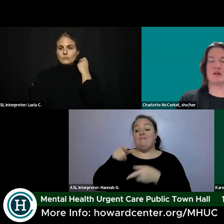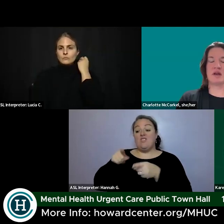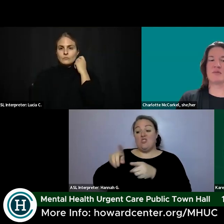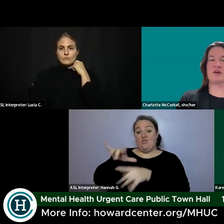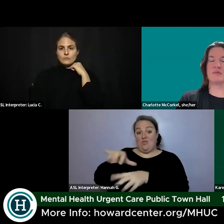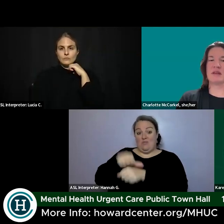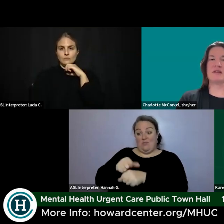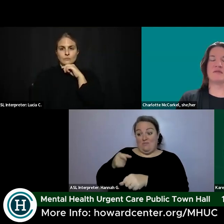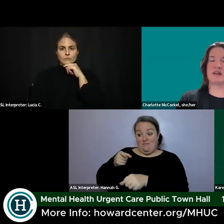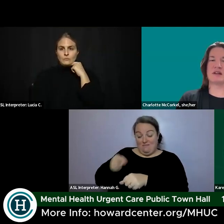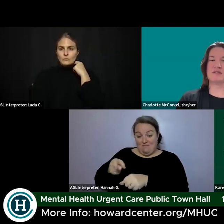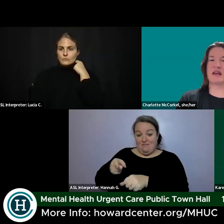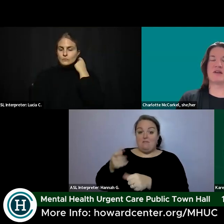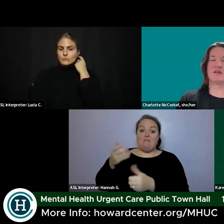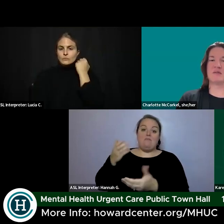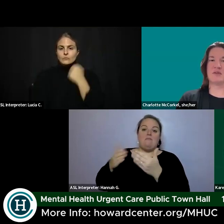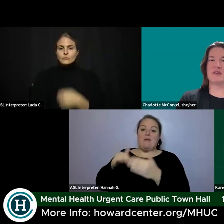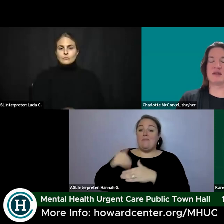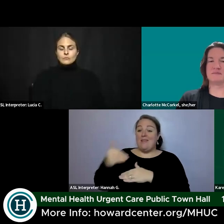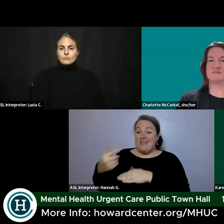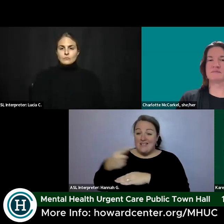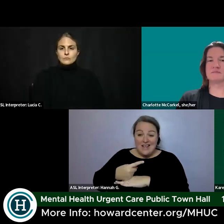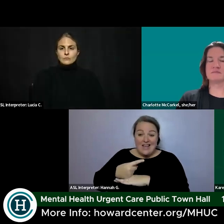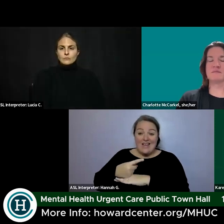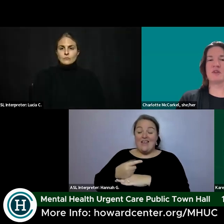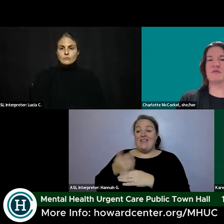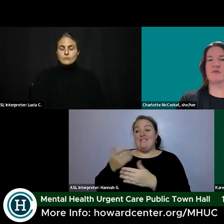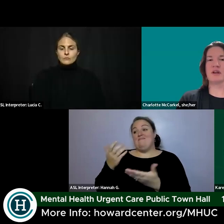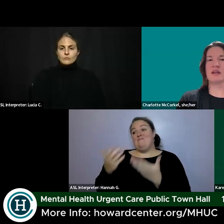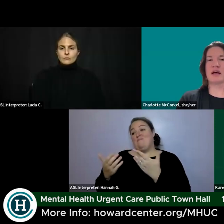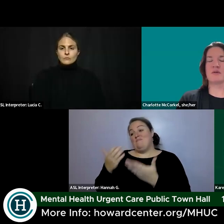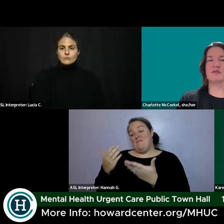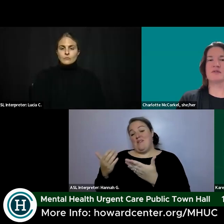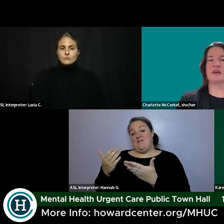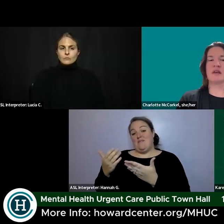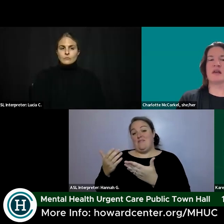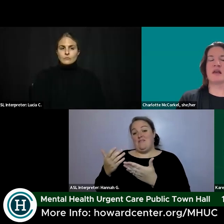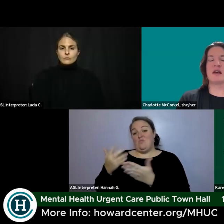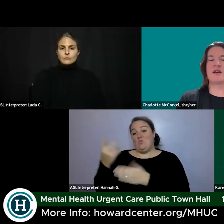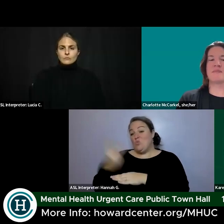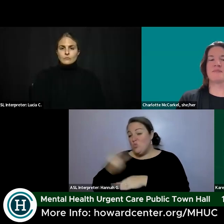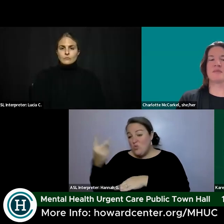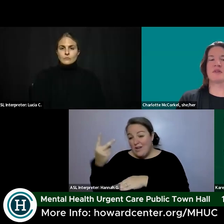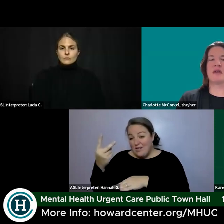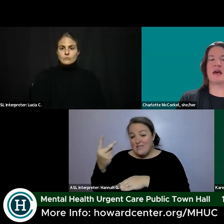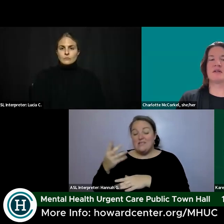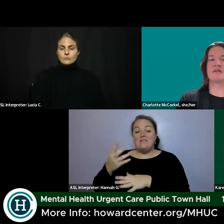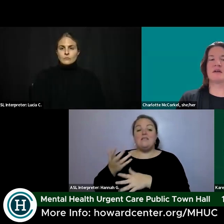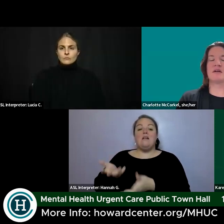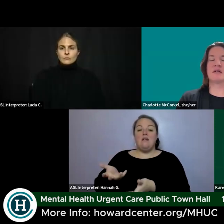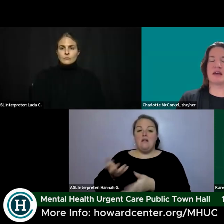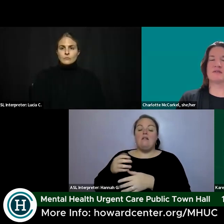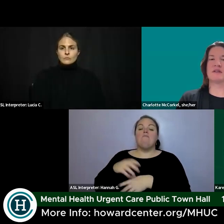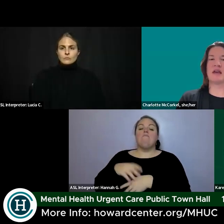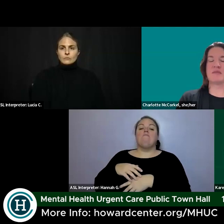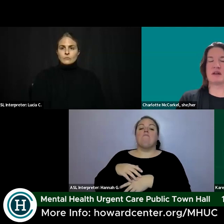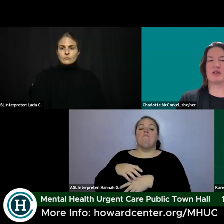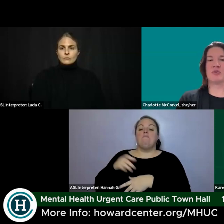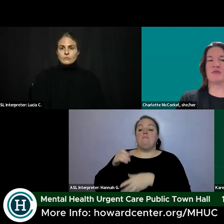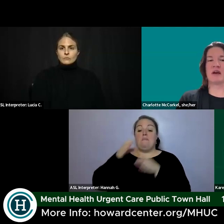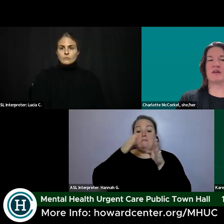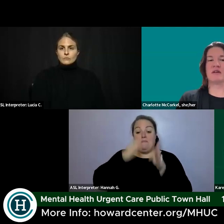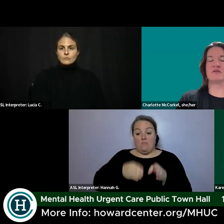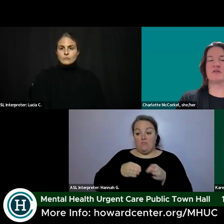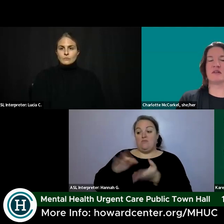visit which could be the next day or within 48 hours that guest